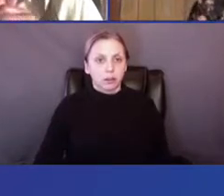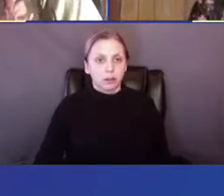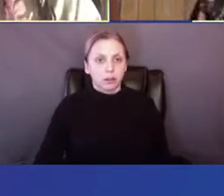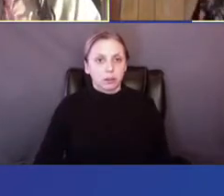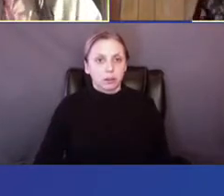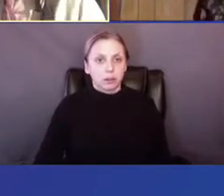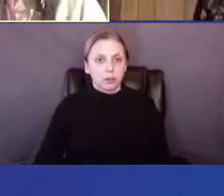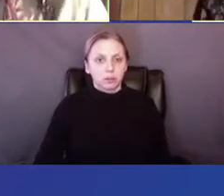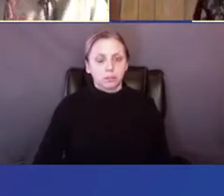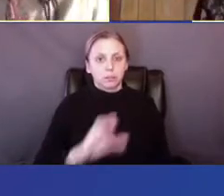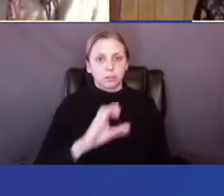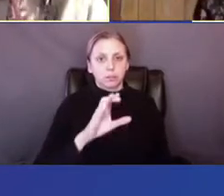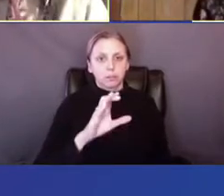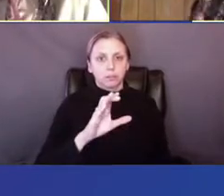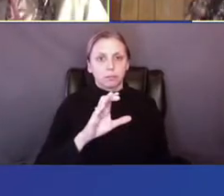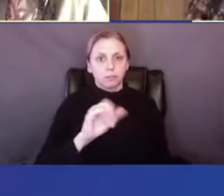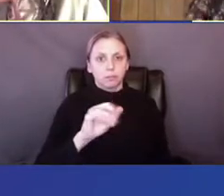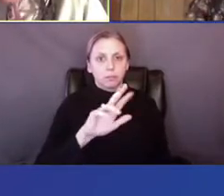I will,